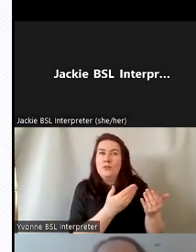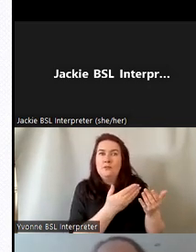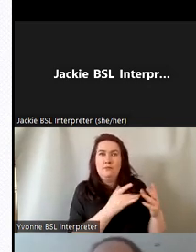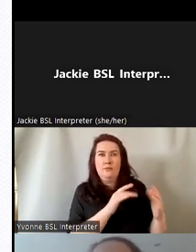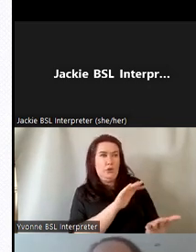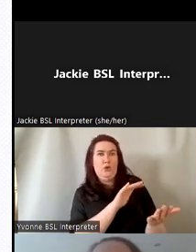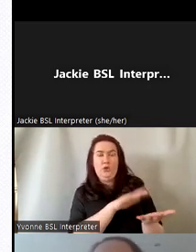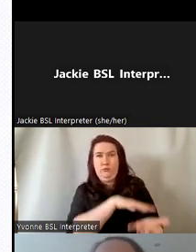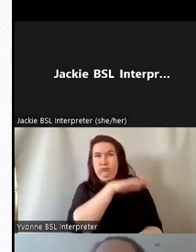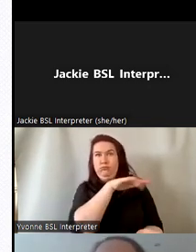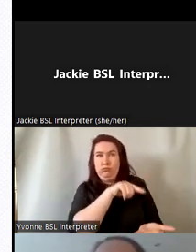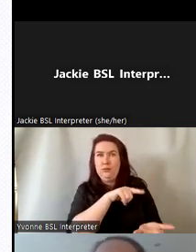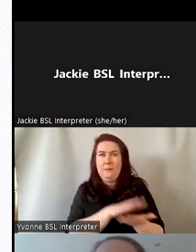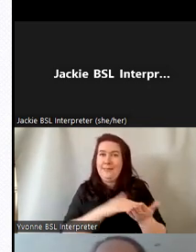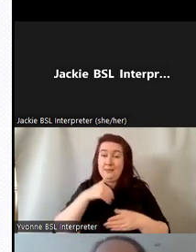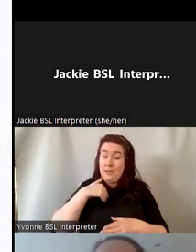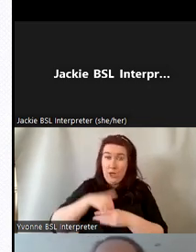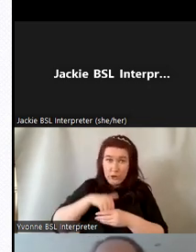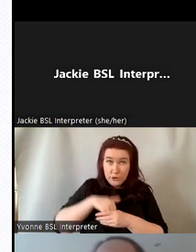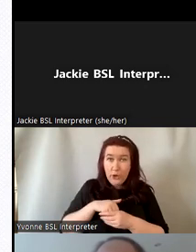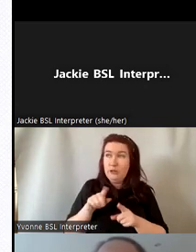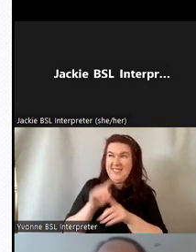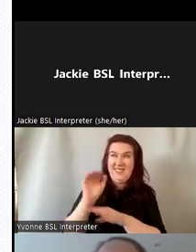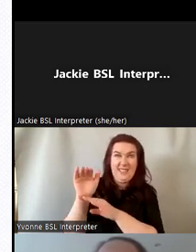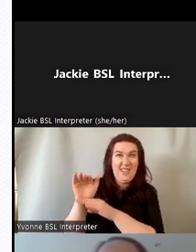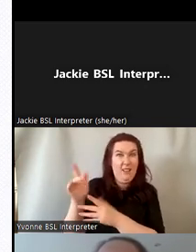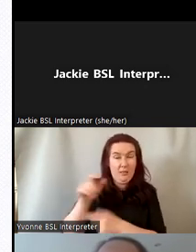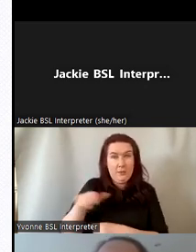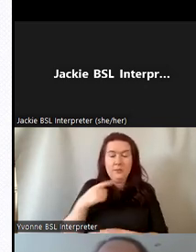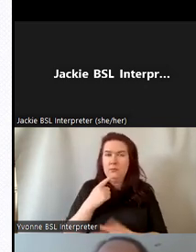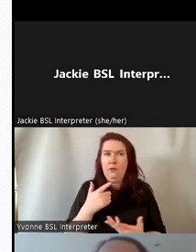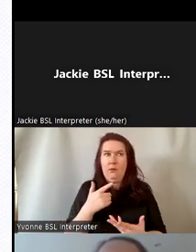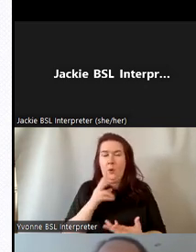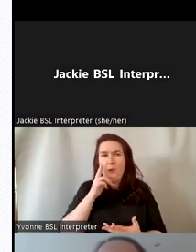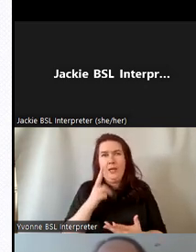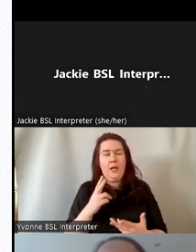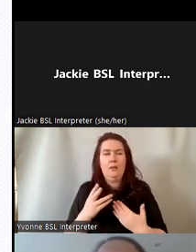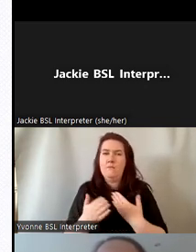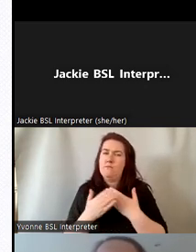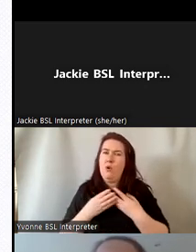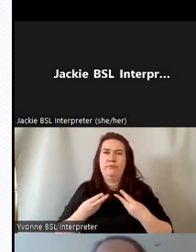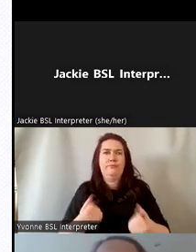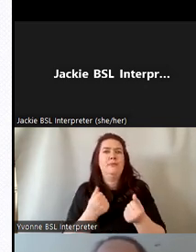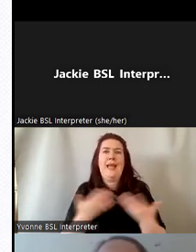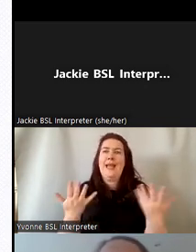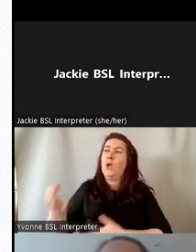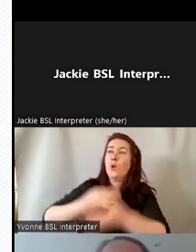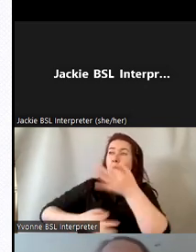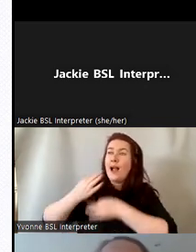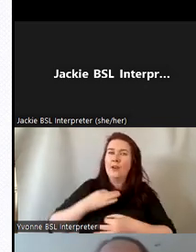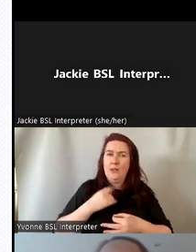both internally and externally it's reflected in the increasing efficiency in responding to our inquiries